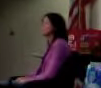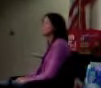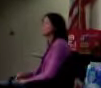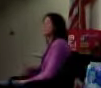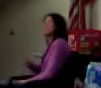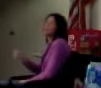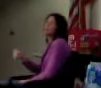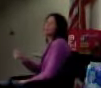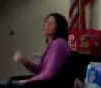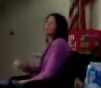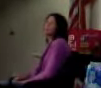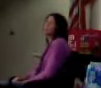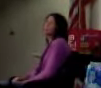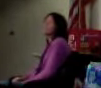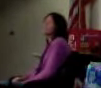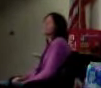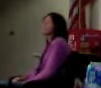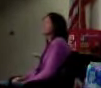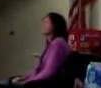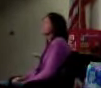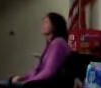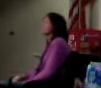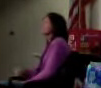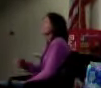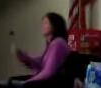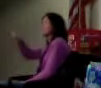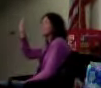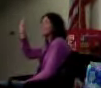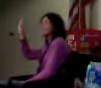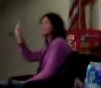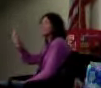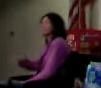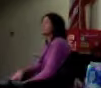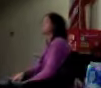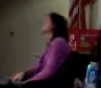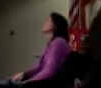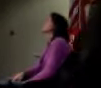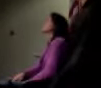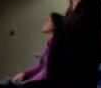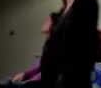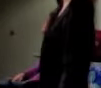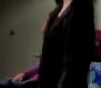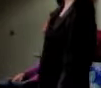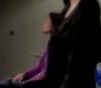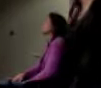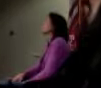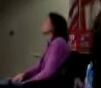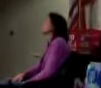Come on. This would be the signal. Yes. Right, Jess? Hello? Hello?